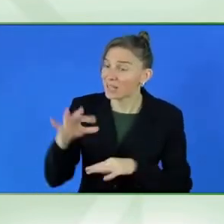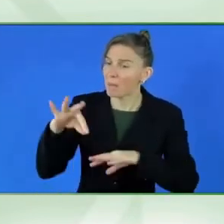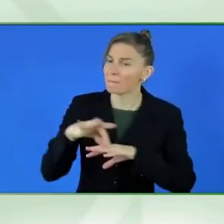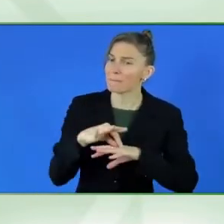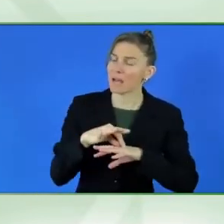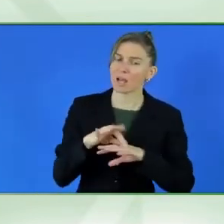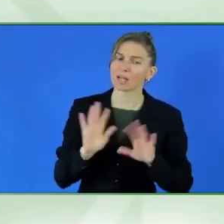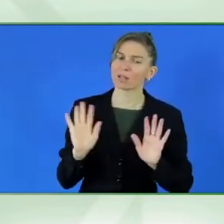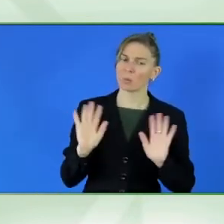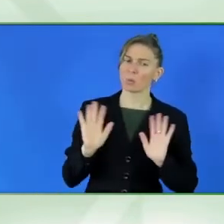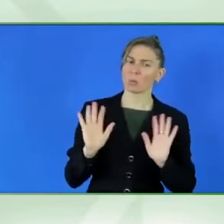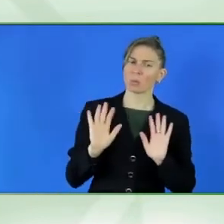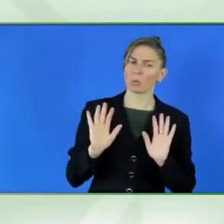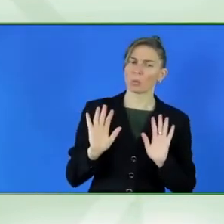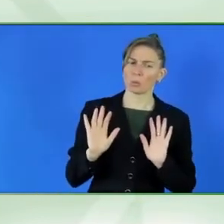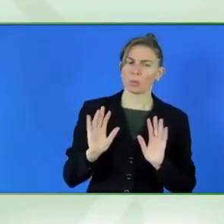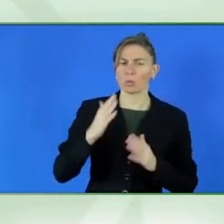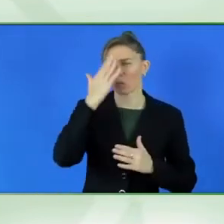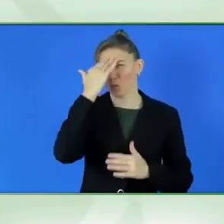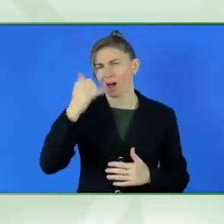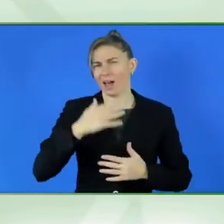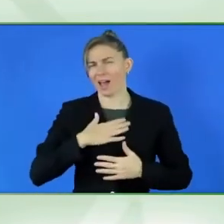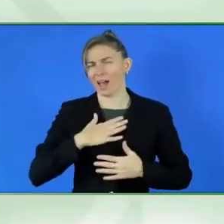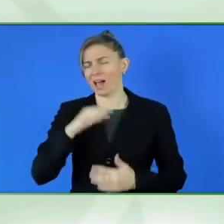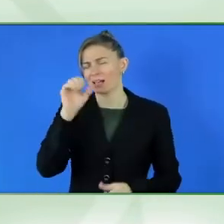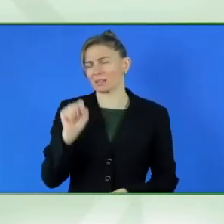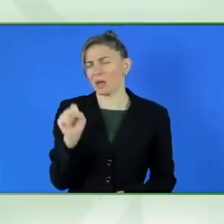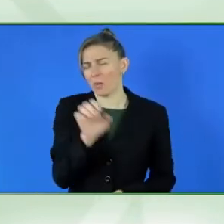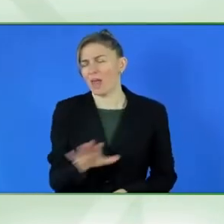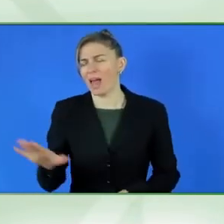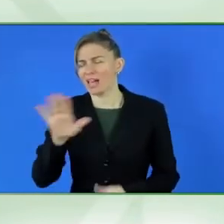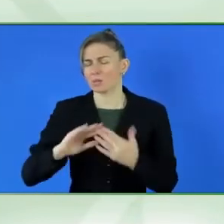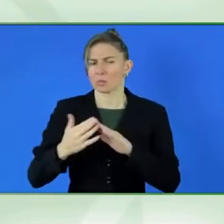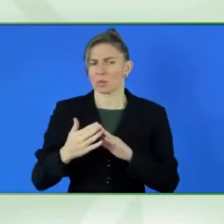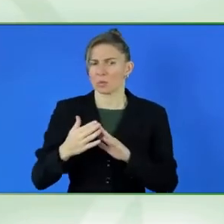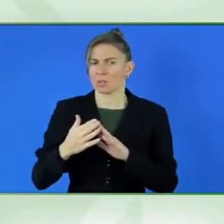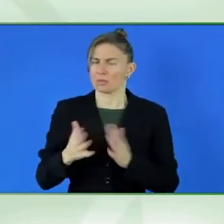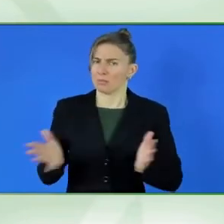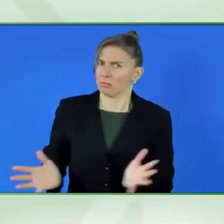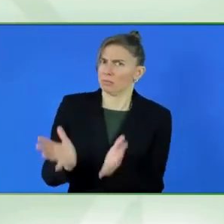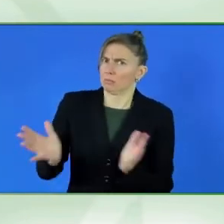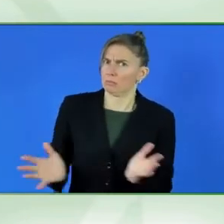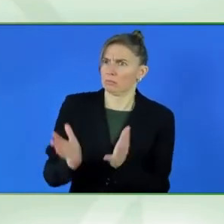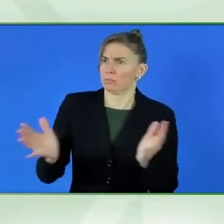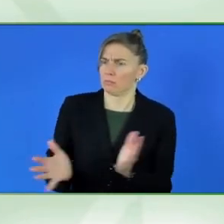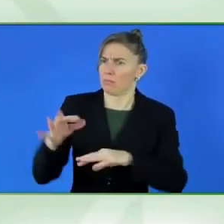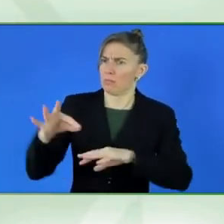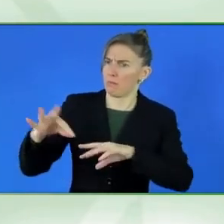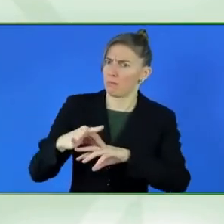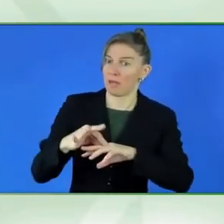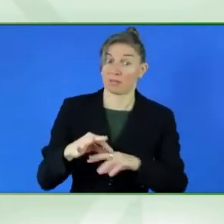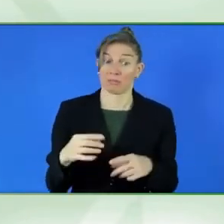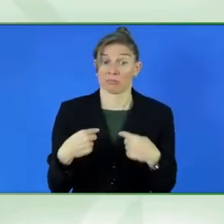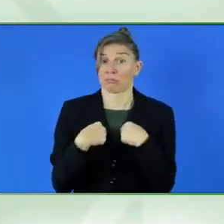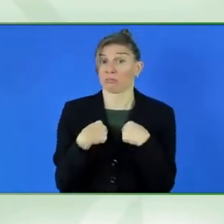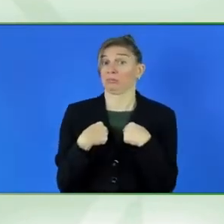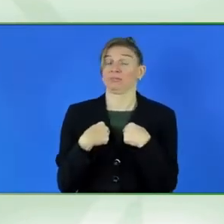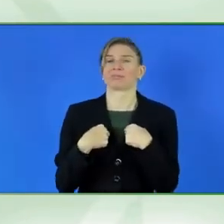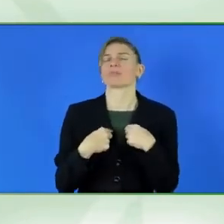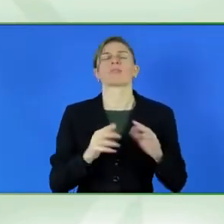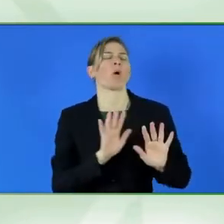is very stringent in the South Asian community. So my hope is that we treat